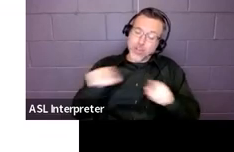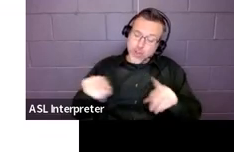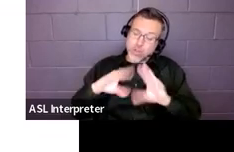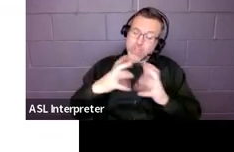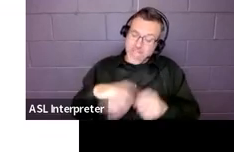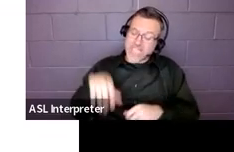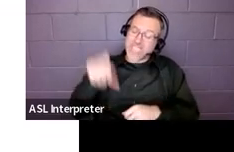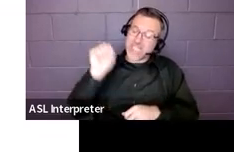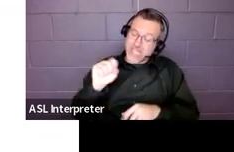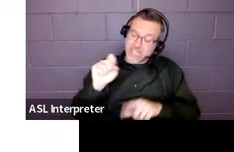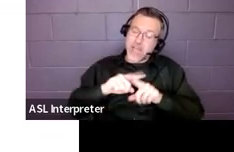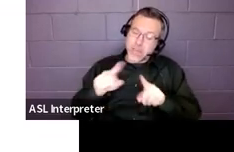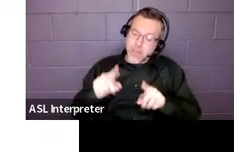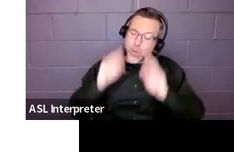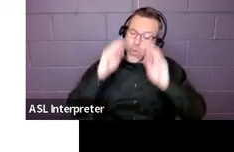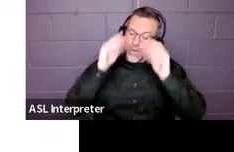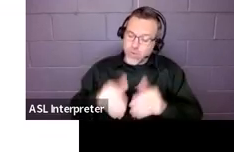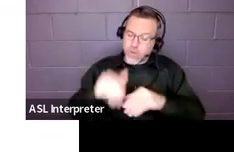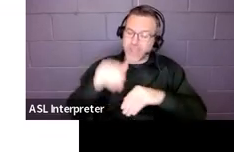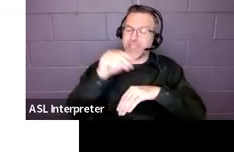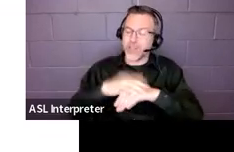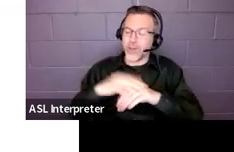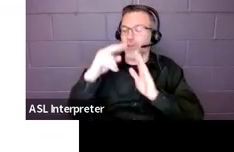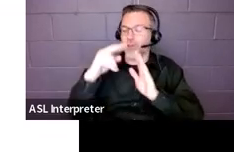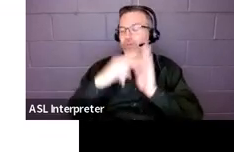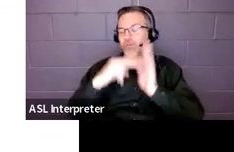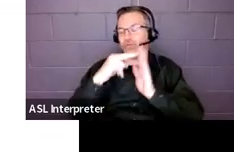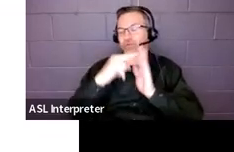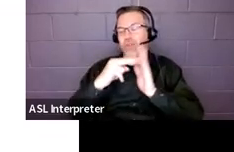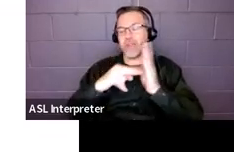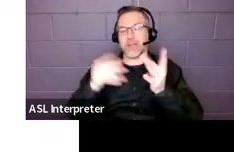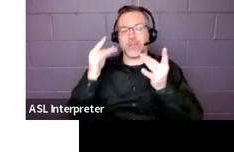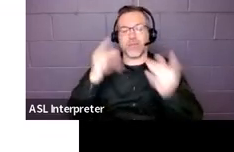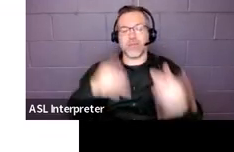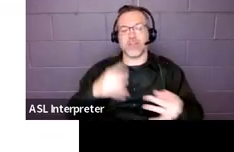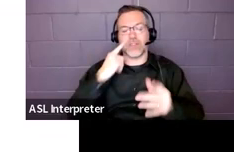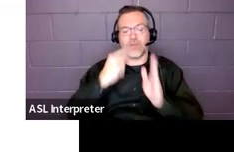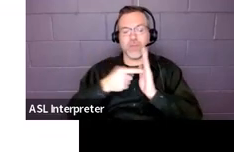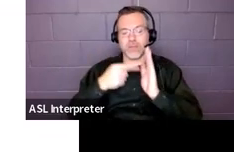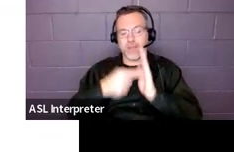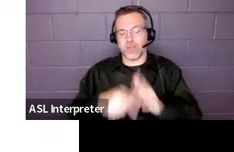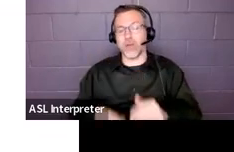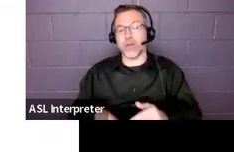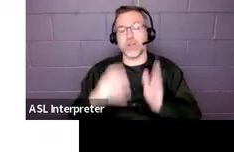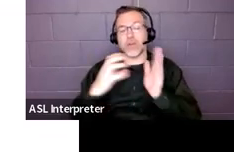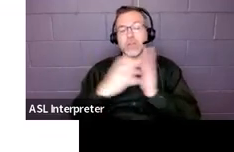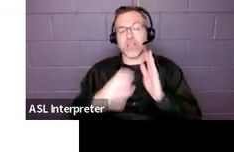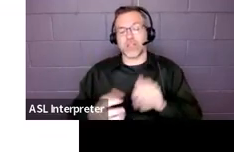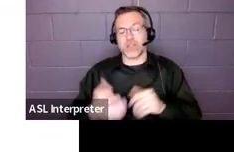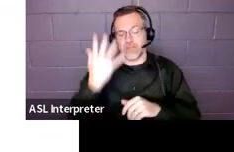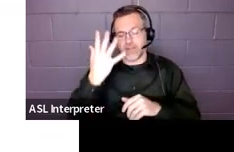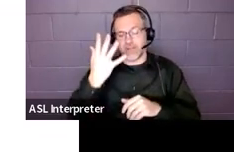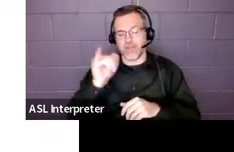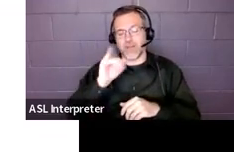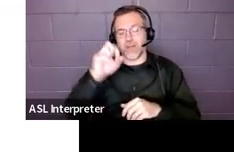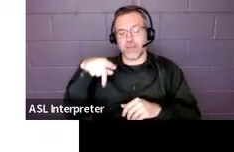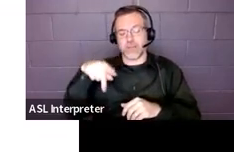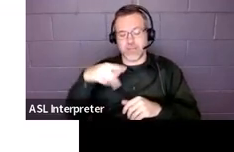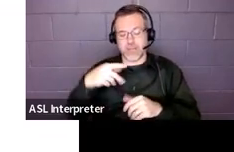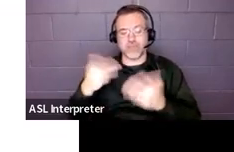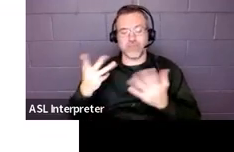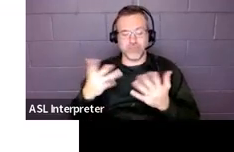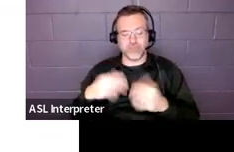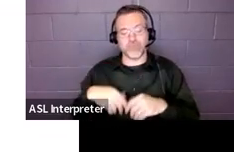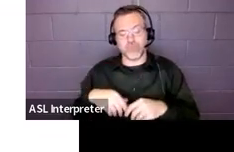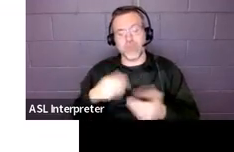it's about the reading proficiency, for example. So if we look in this in section five of the IEP, it's likely that we